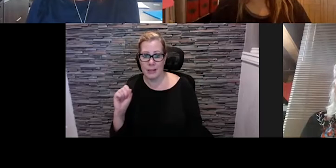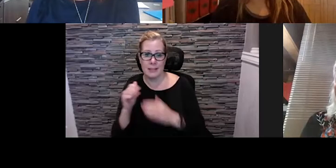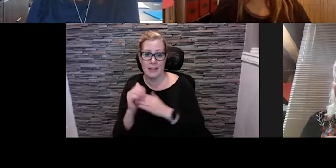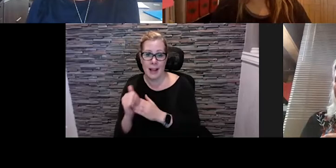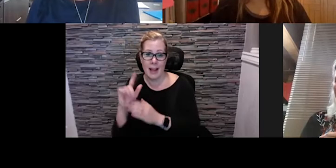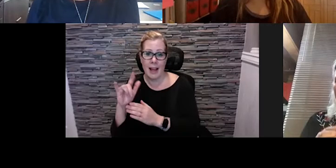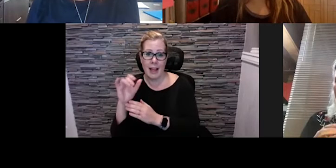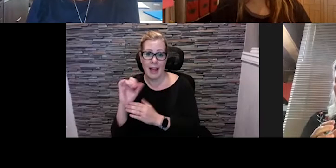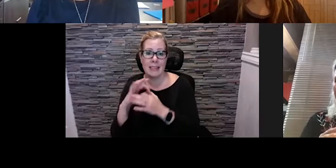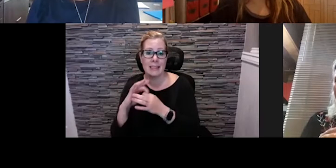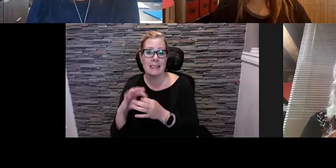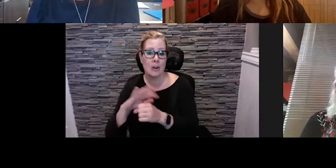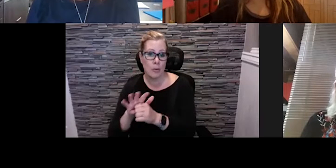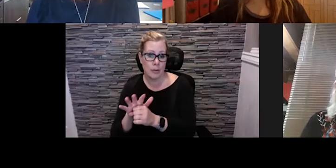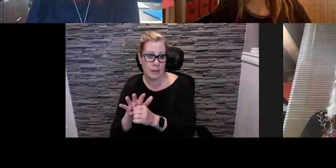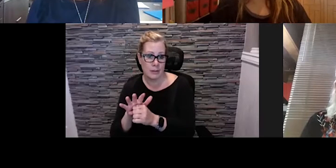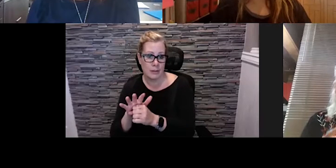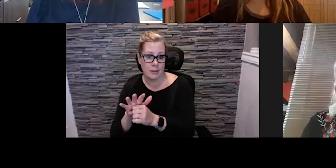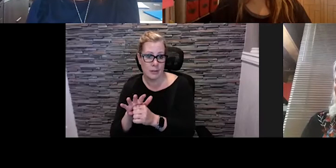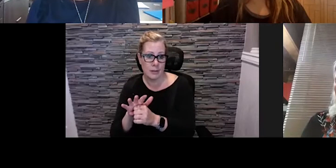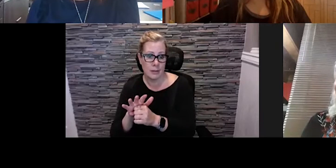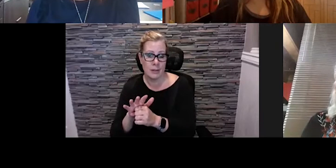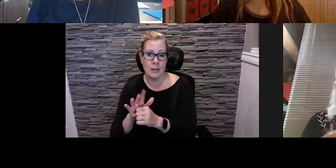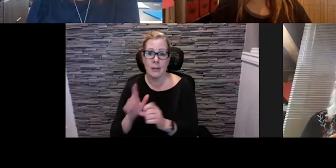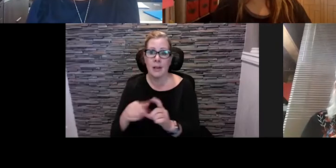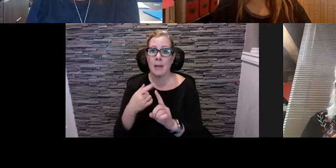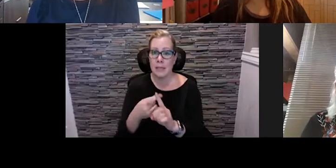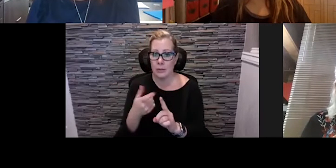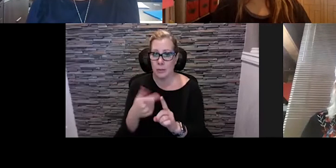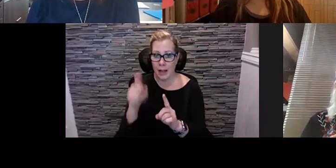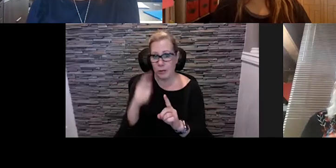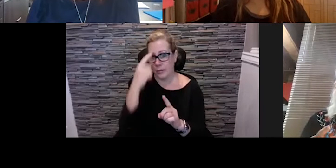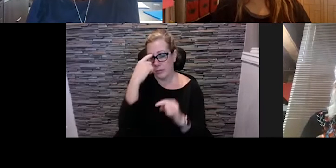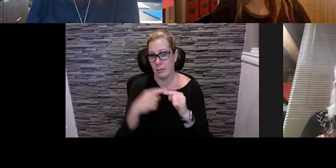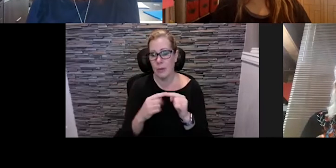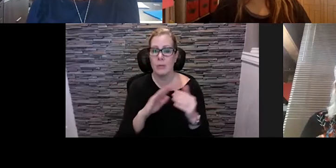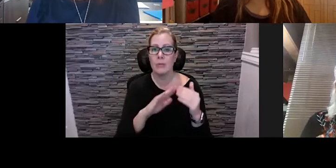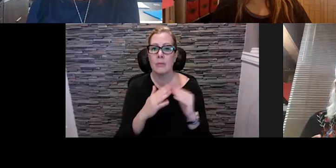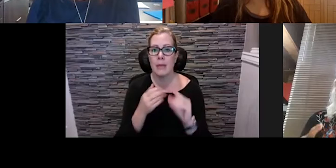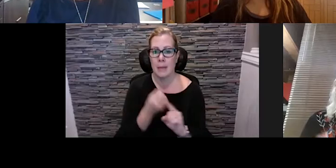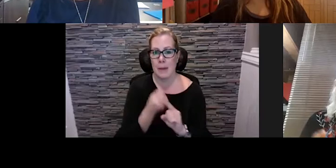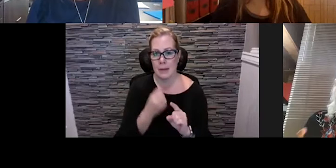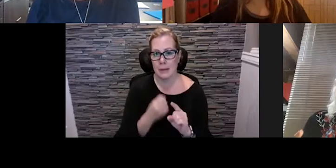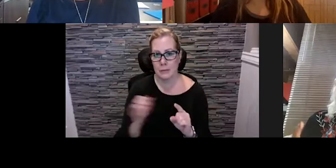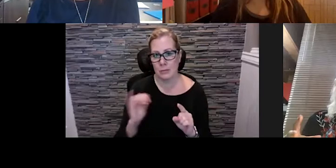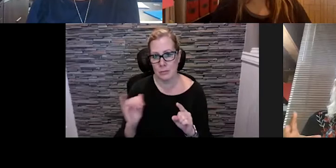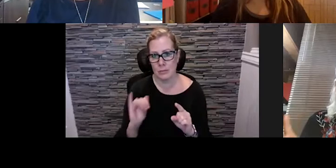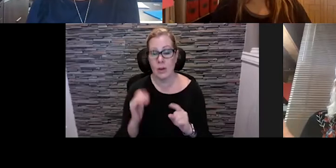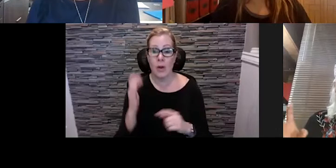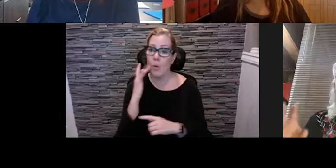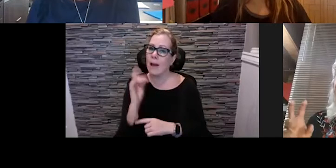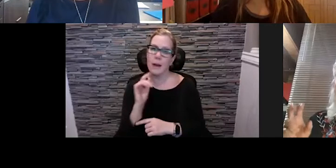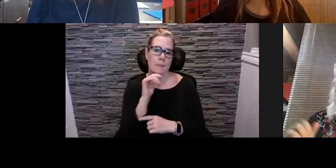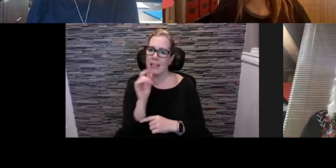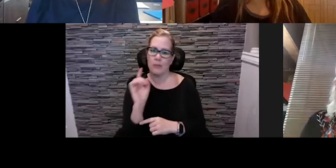fits into place, but then we also have to consider what are those community impacts as we start to look around outside that venue because it is beyond just what